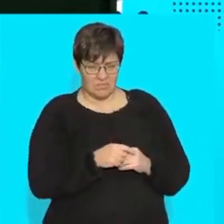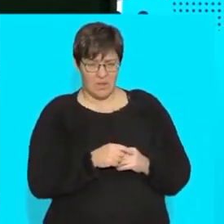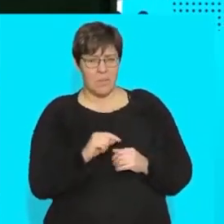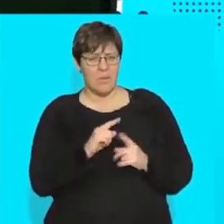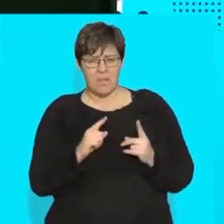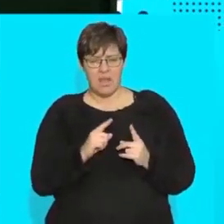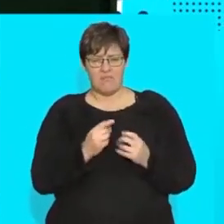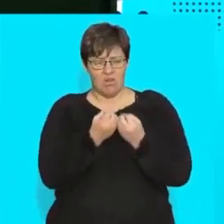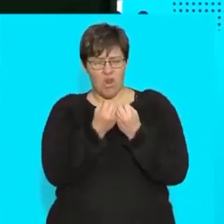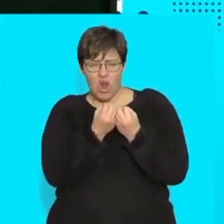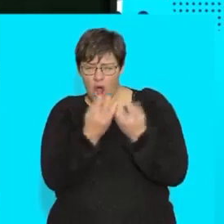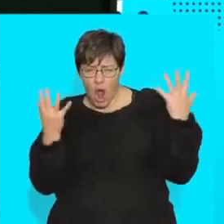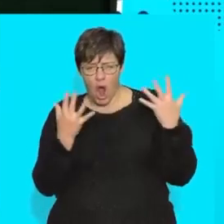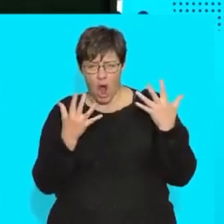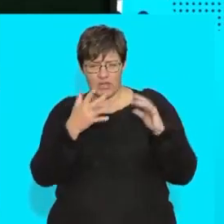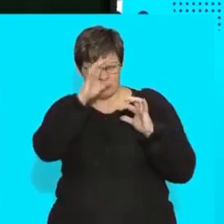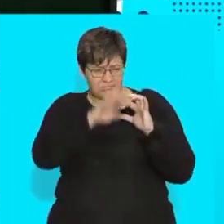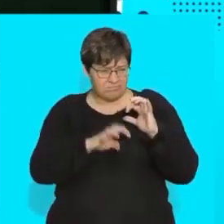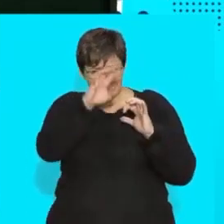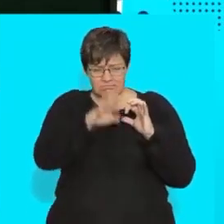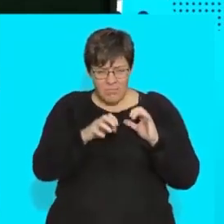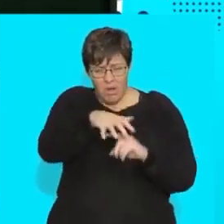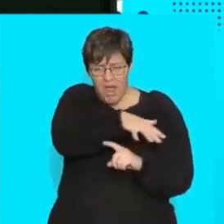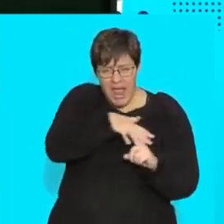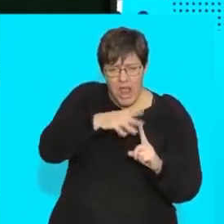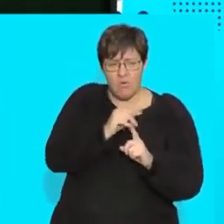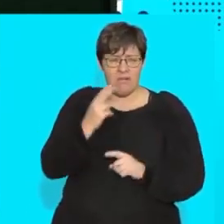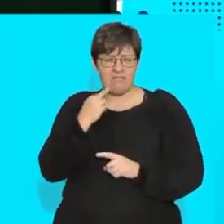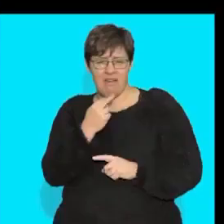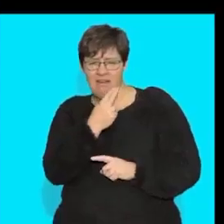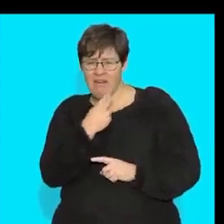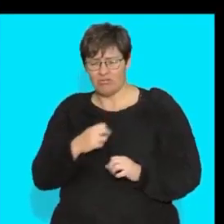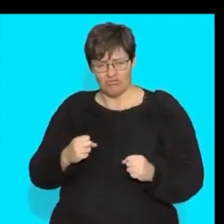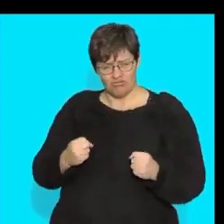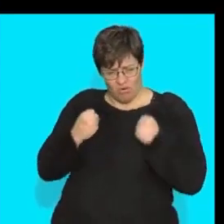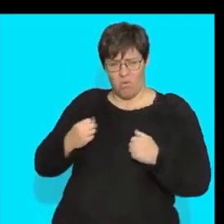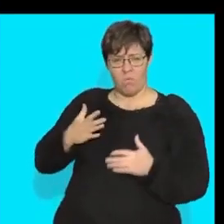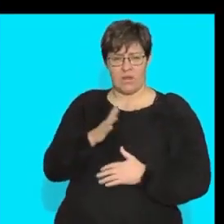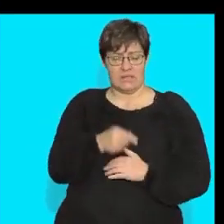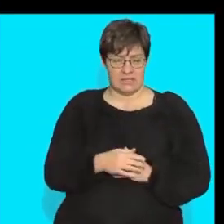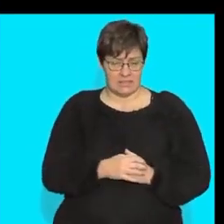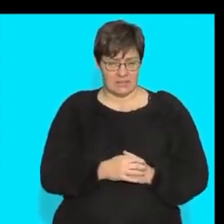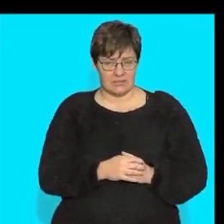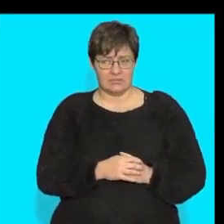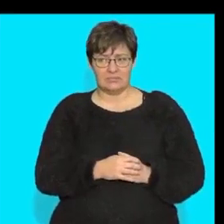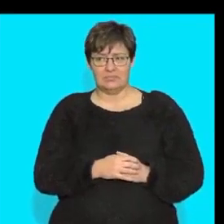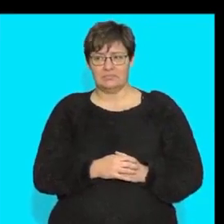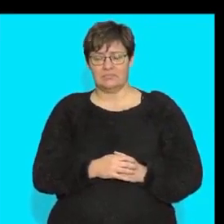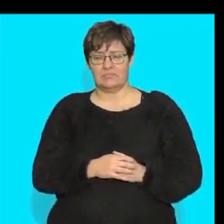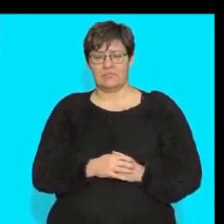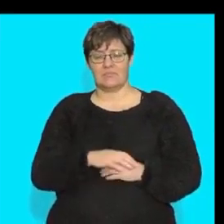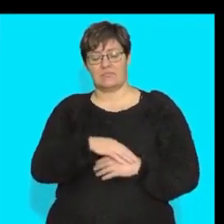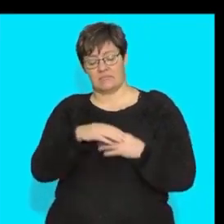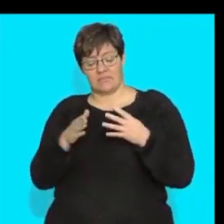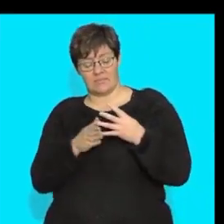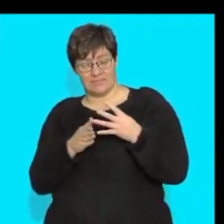lots of fibers i want that area to be nice and strong okay again